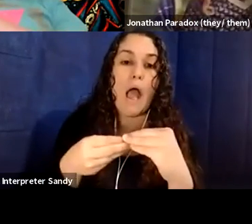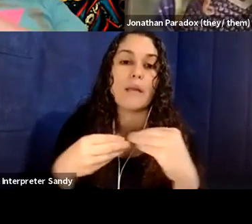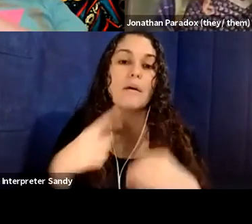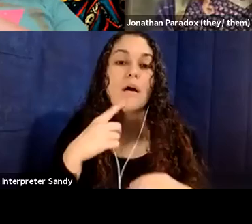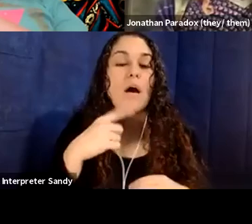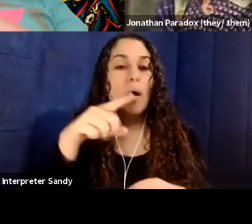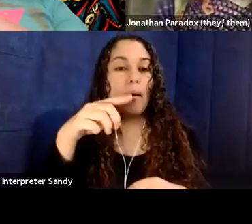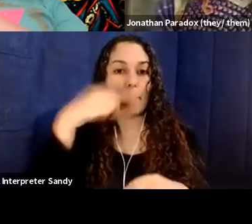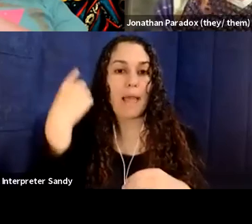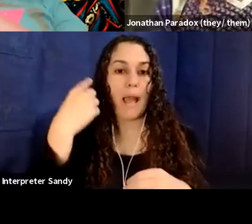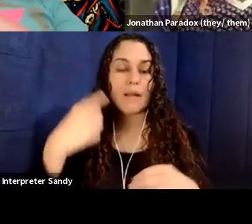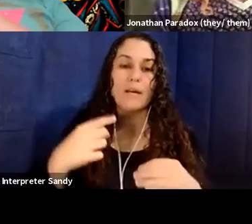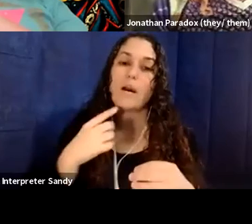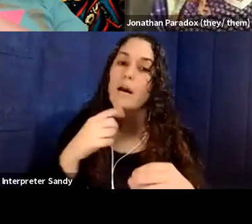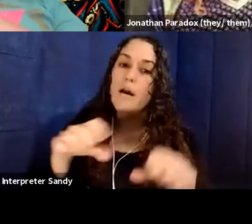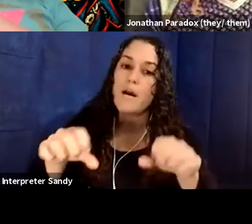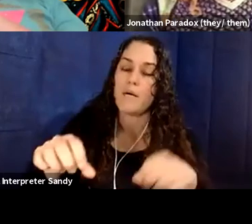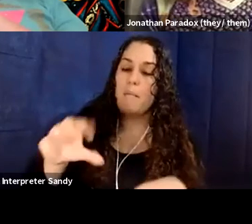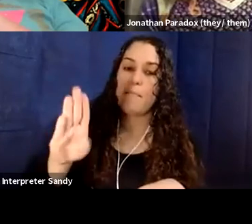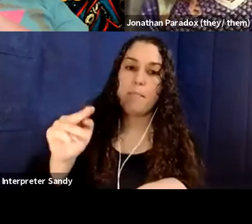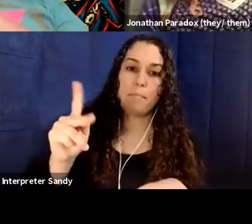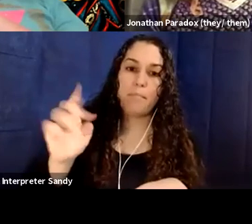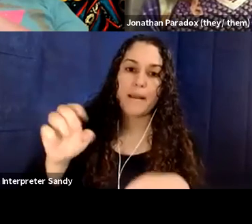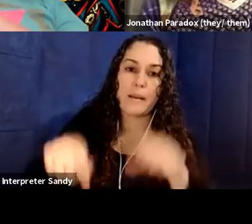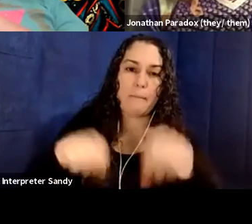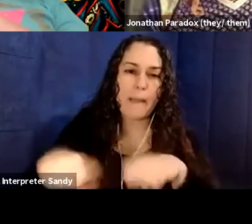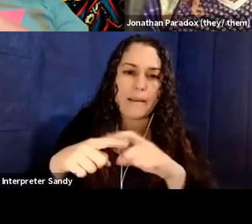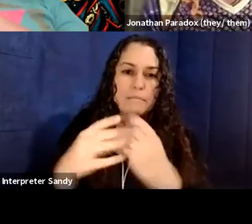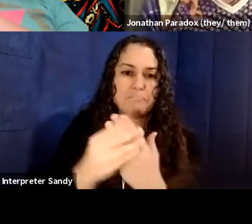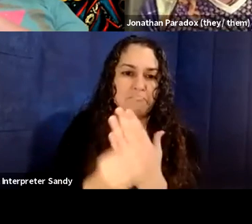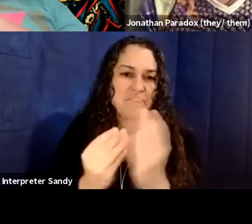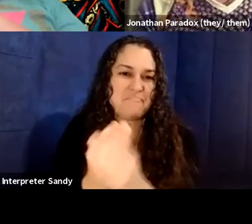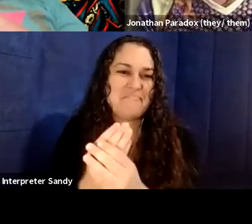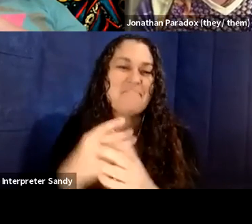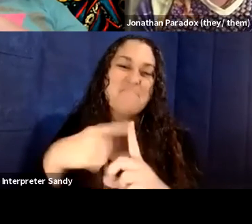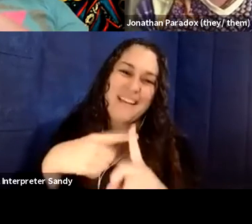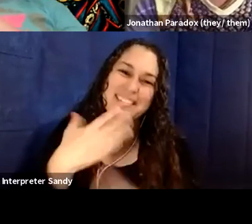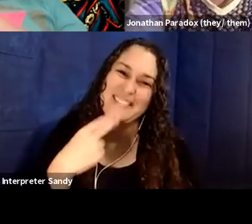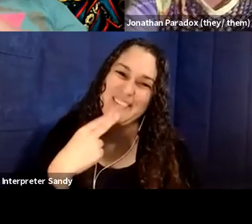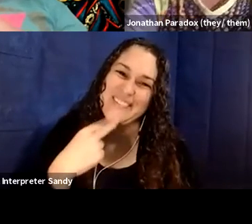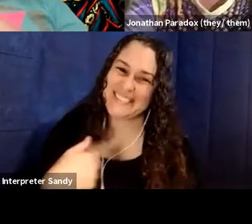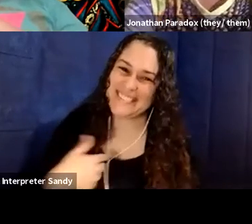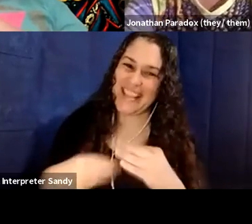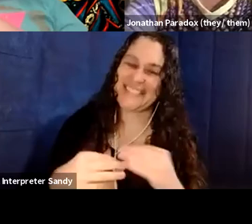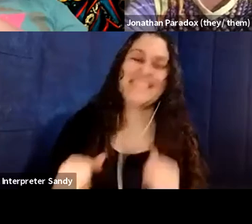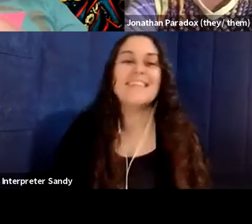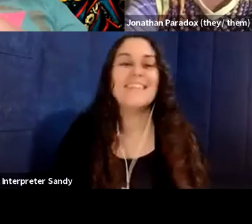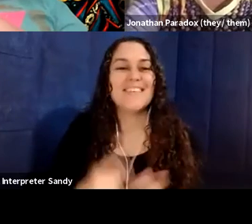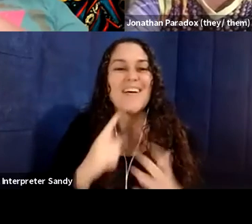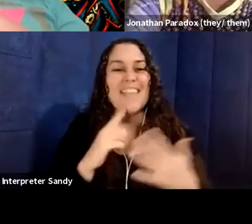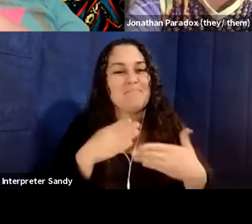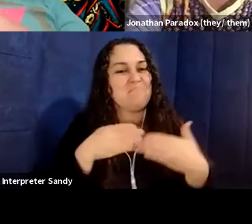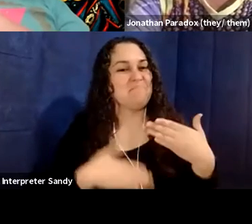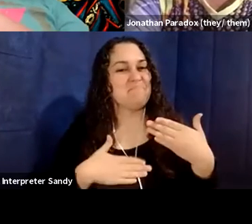protection and functionality and also cool cuteness. All right. That is the end of my, uh, visual